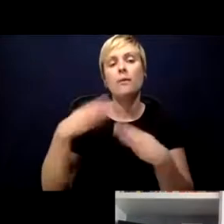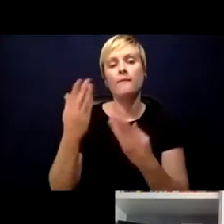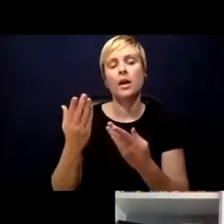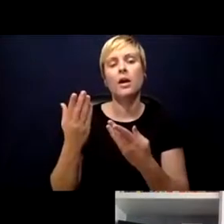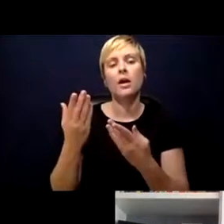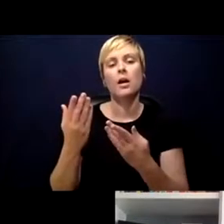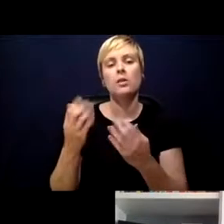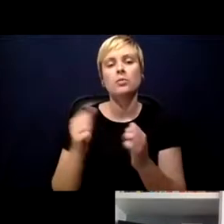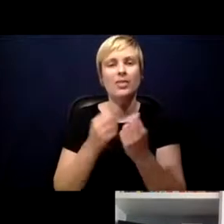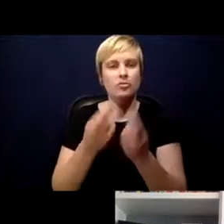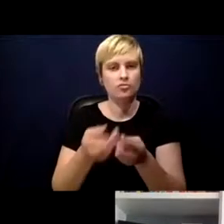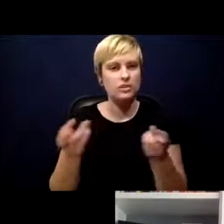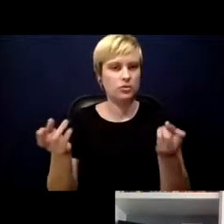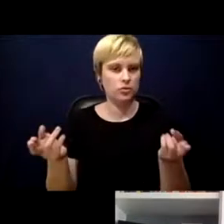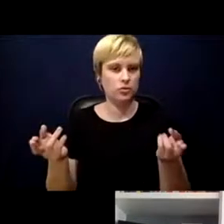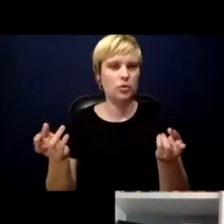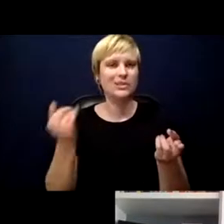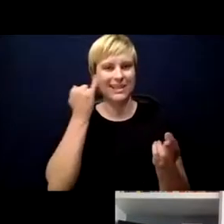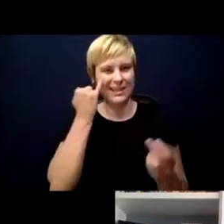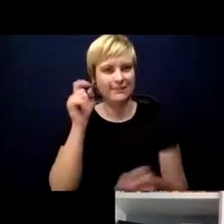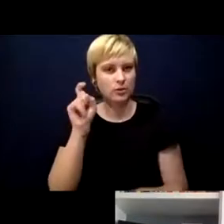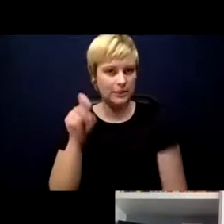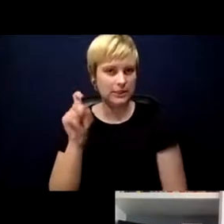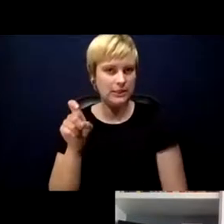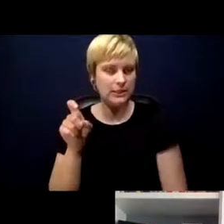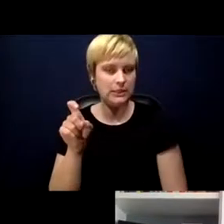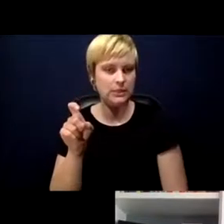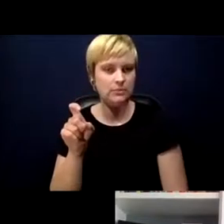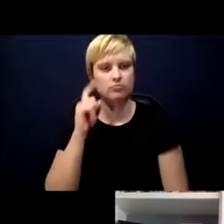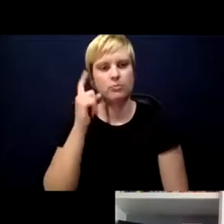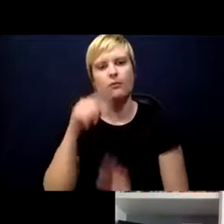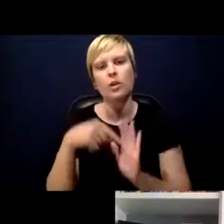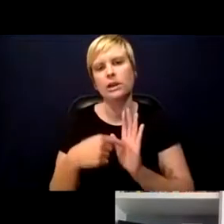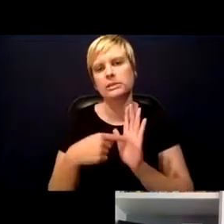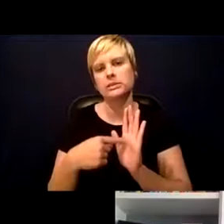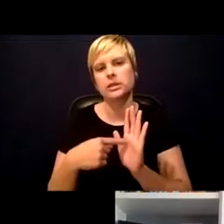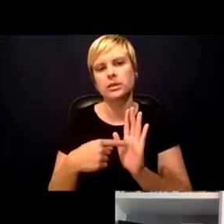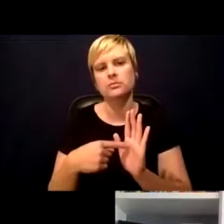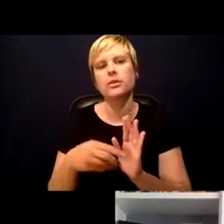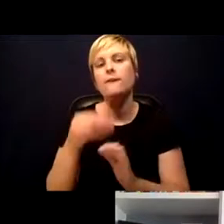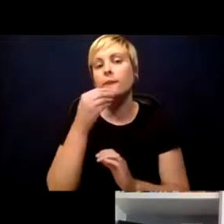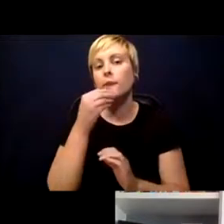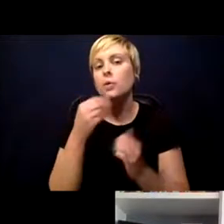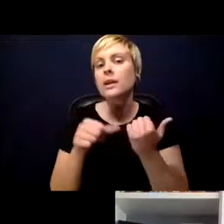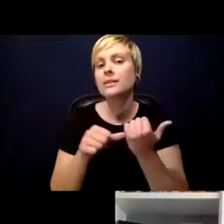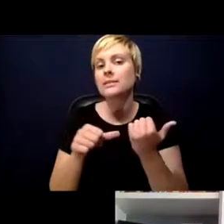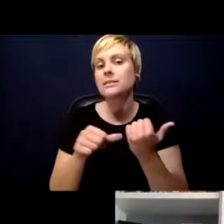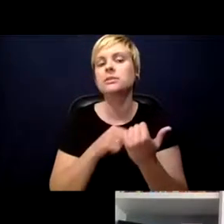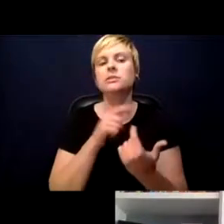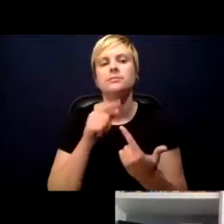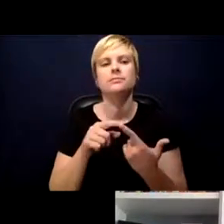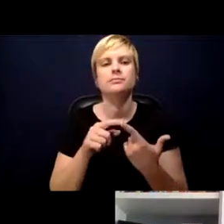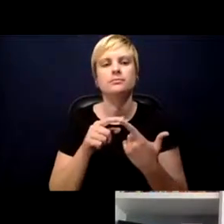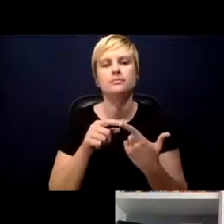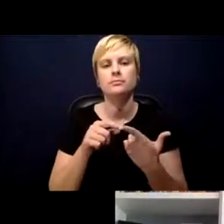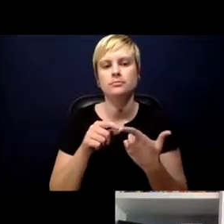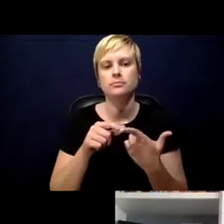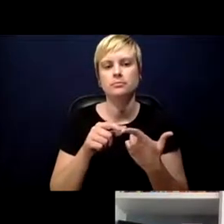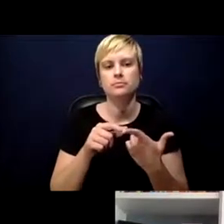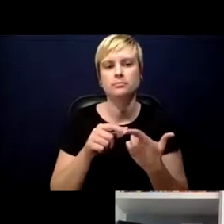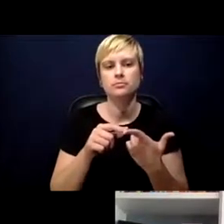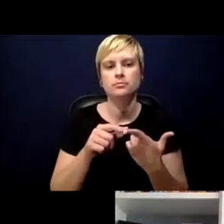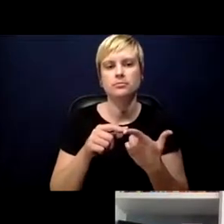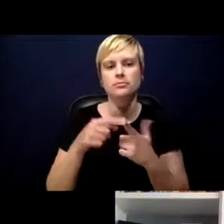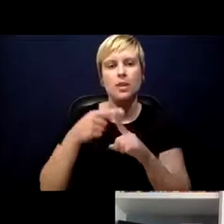resources if needed. For example, food assistance. And if you need a thermometer,